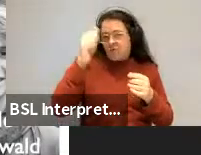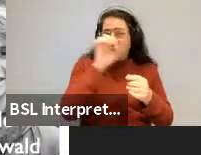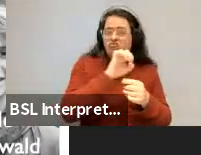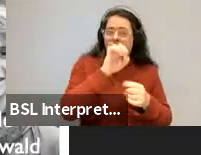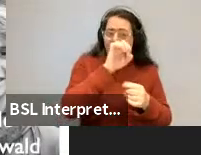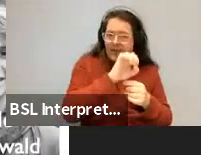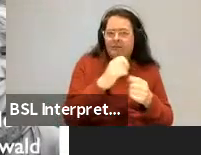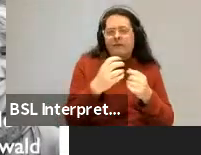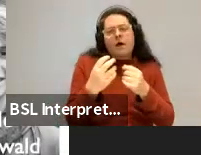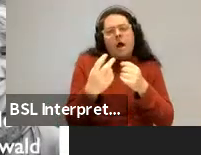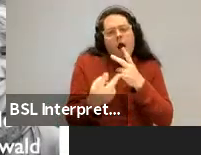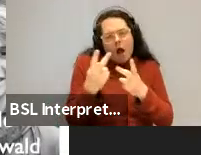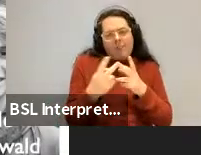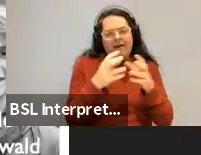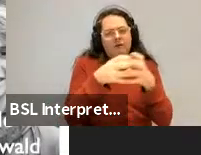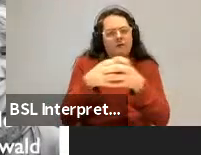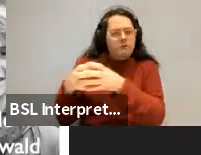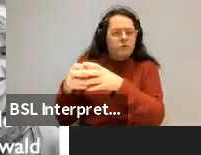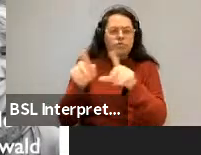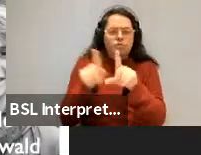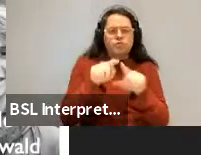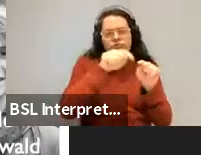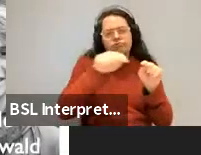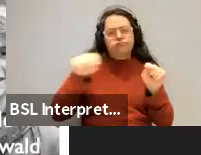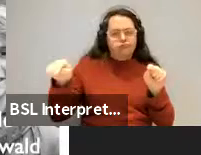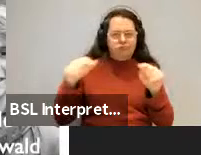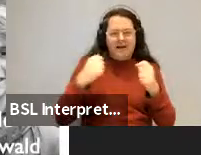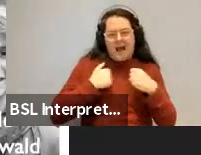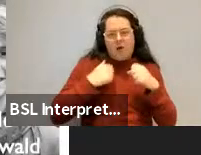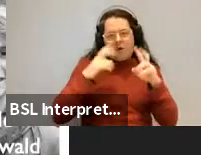represented in that in that initial analysis.